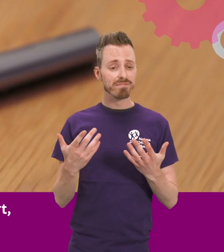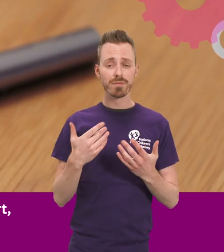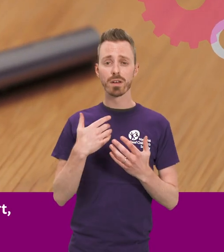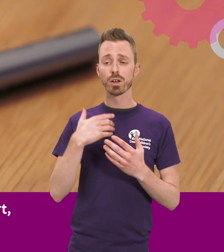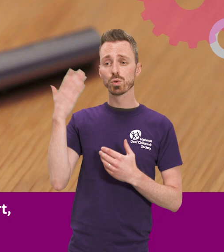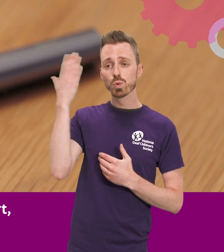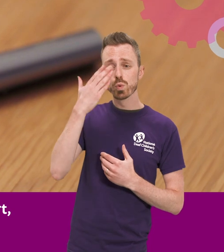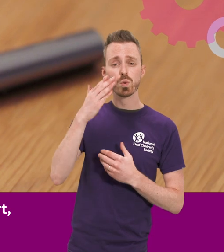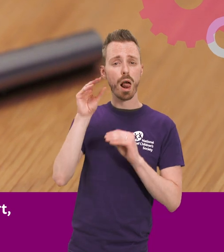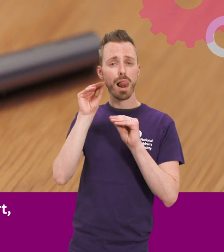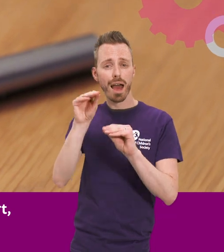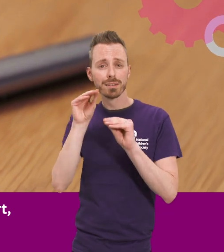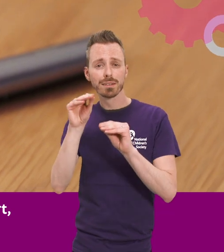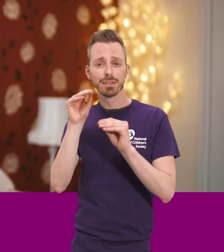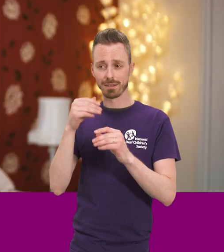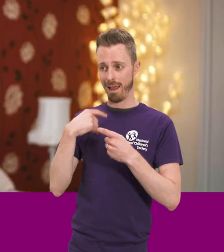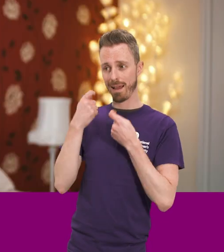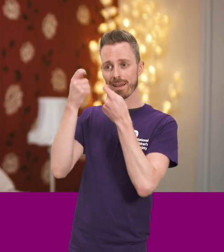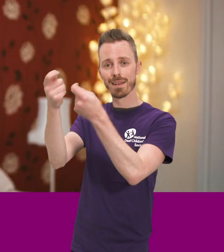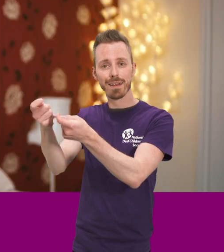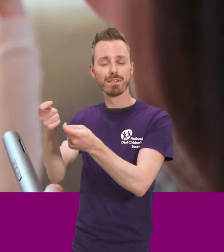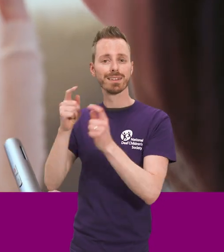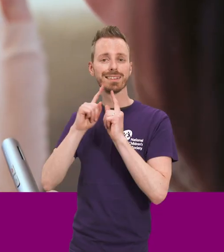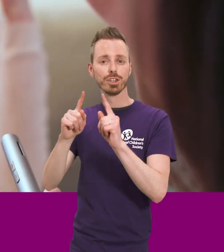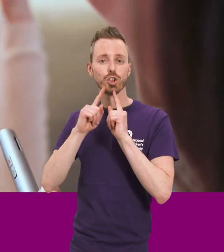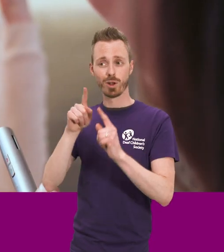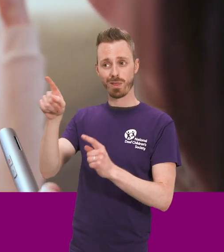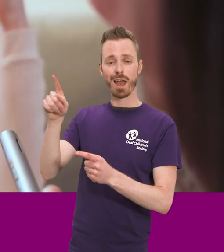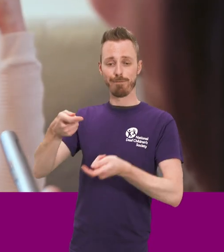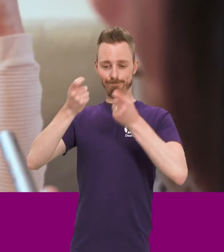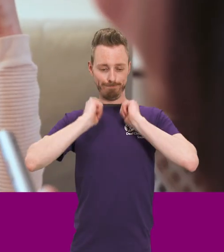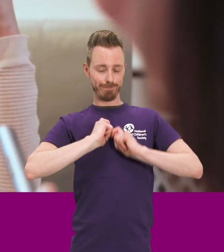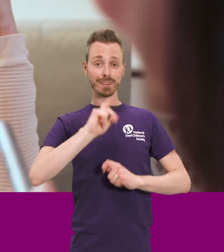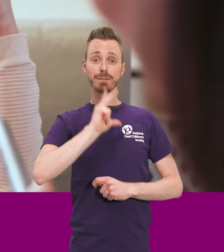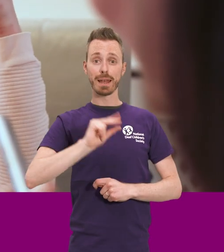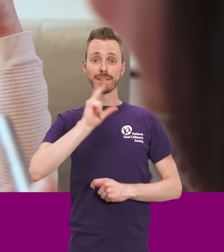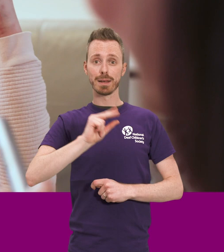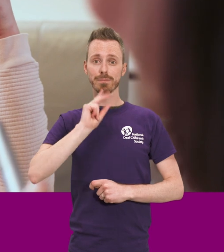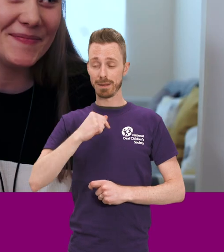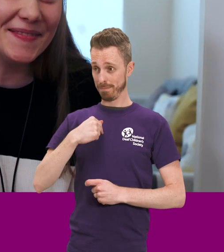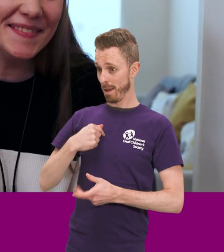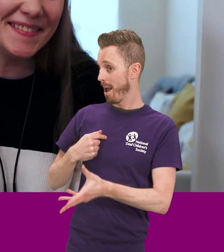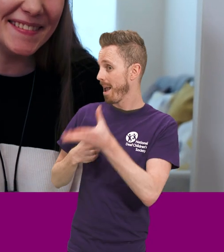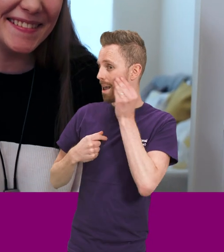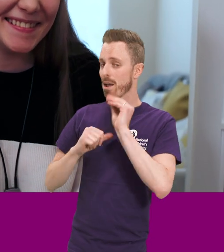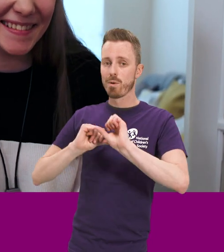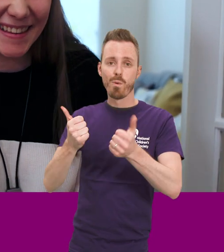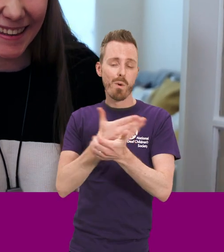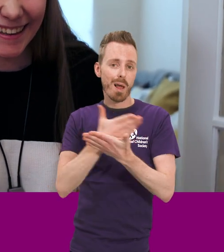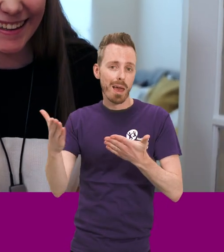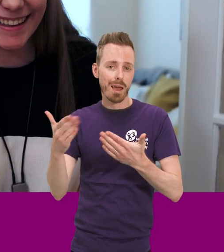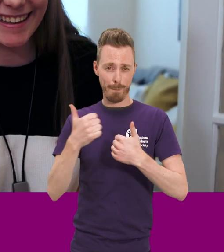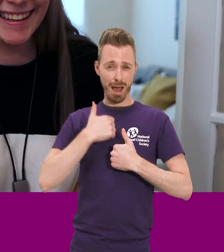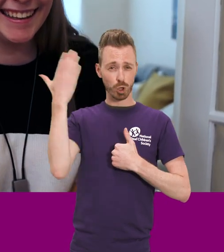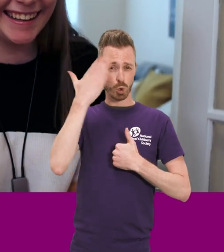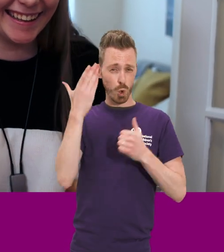Every lesson I give it to the teacher at the start and then the rest of the lesson they just talk and I can hear it much more clearly. My school's quite big so there's seven